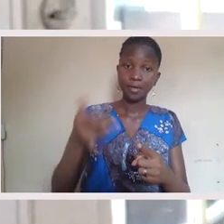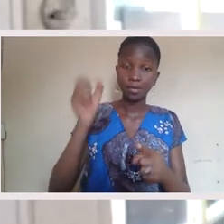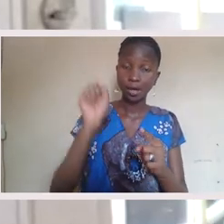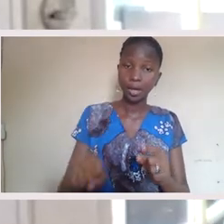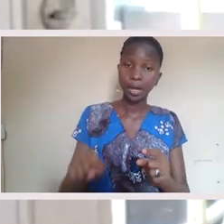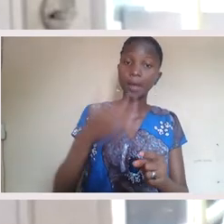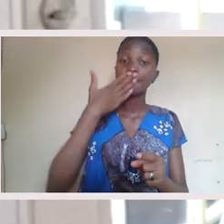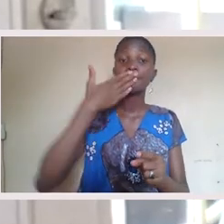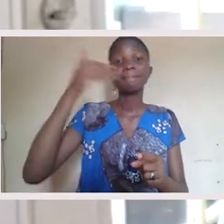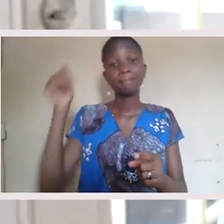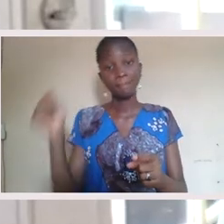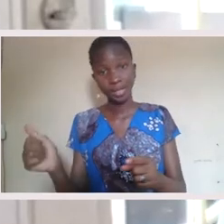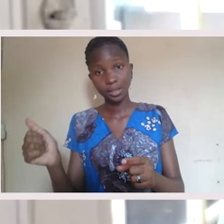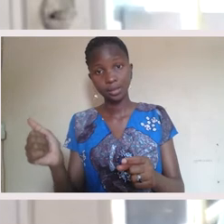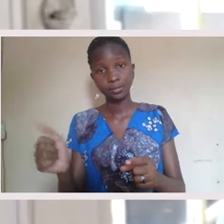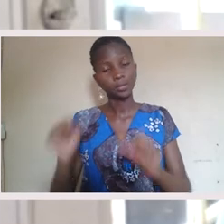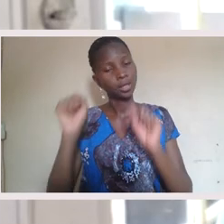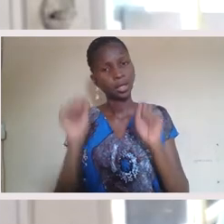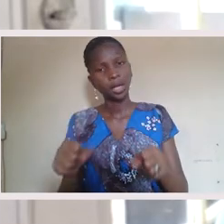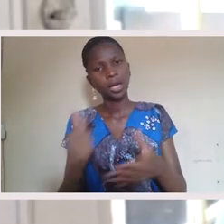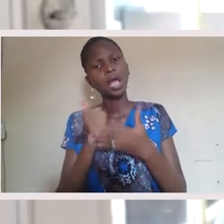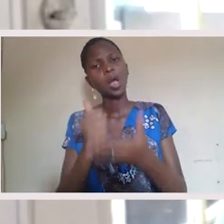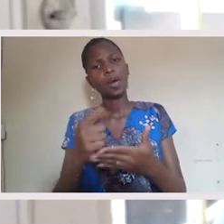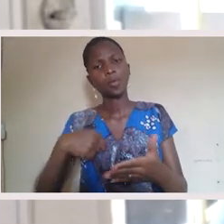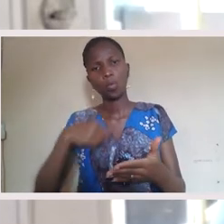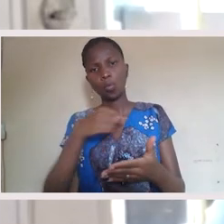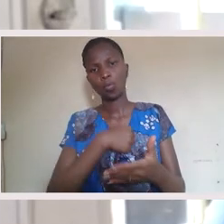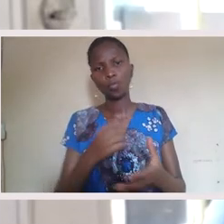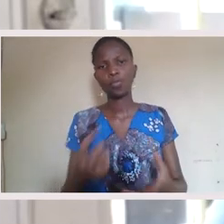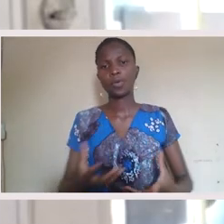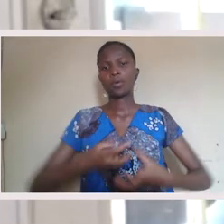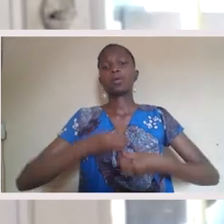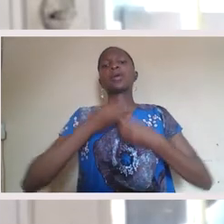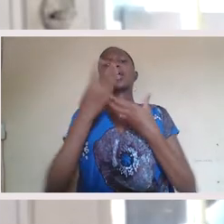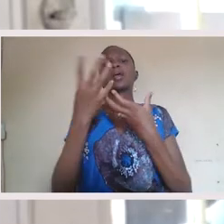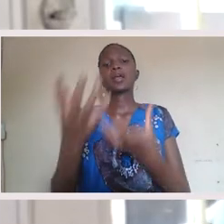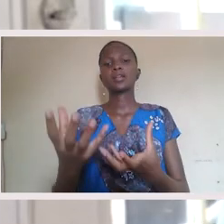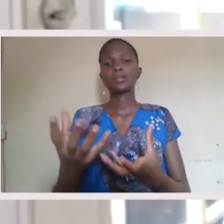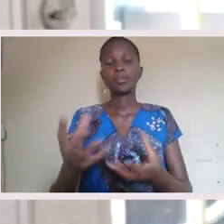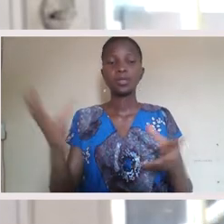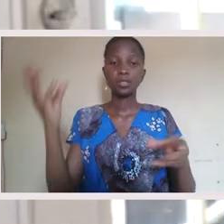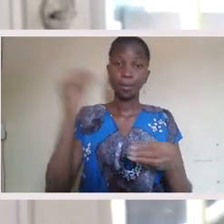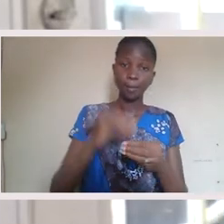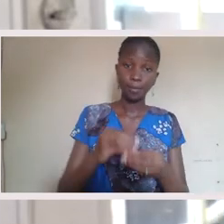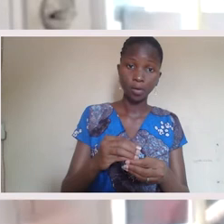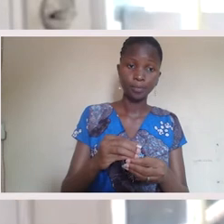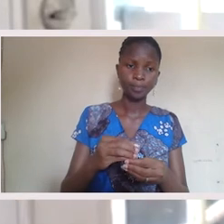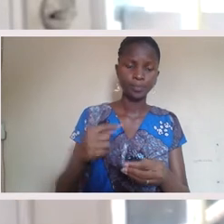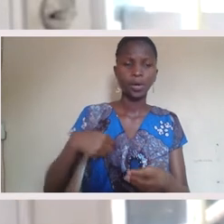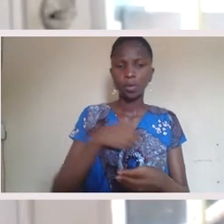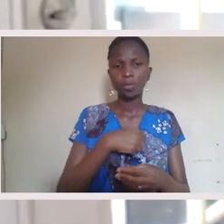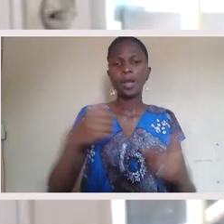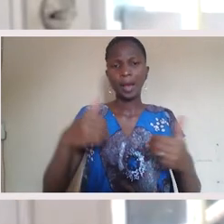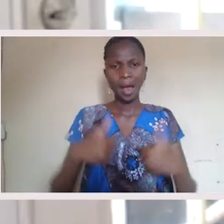could allow for more self-expression. We have the technology, we have the resources to end